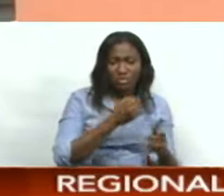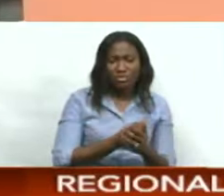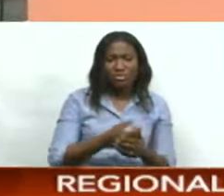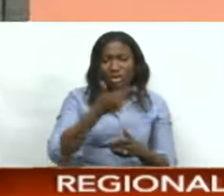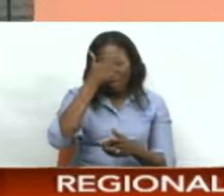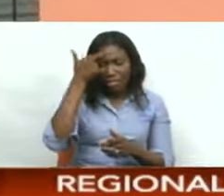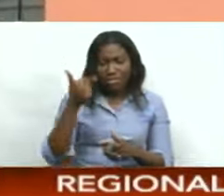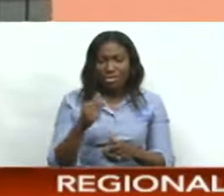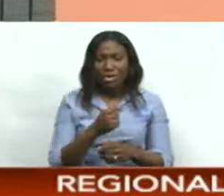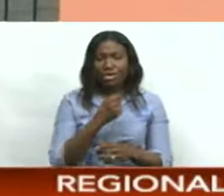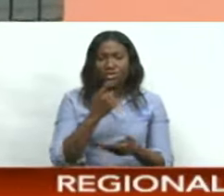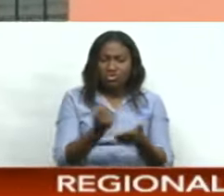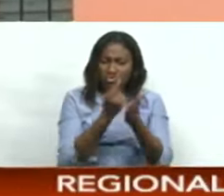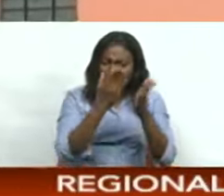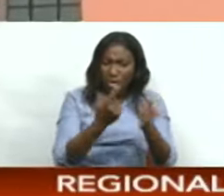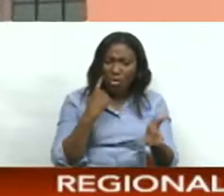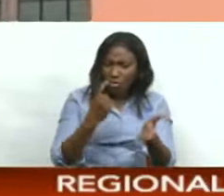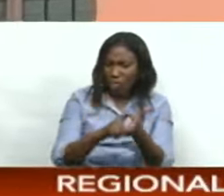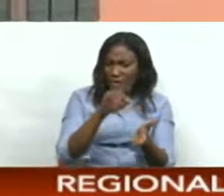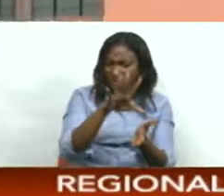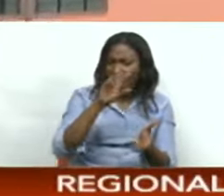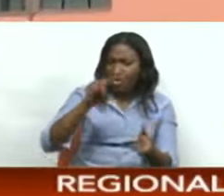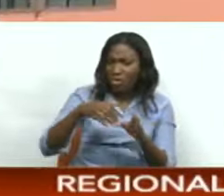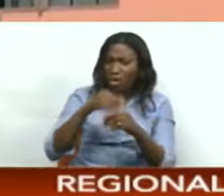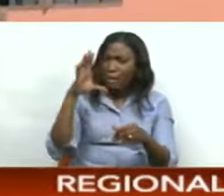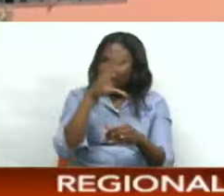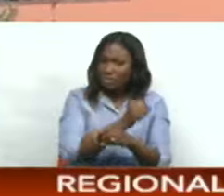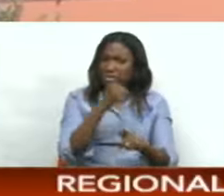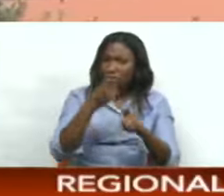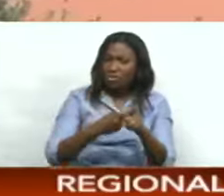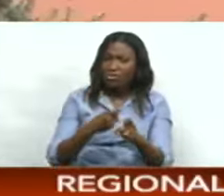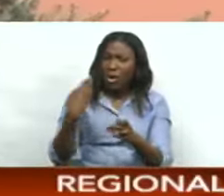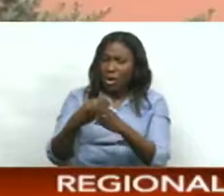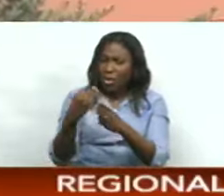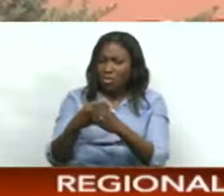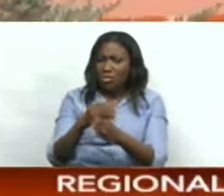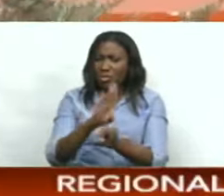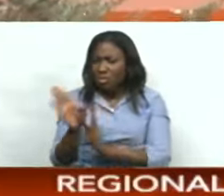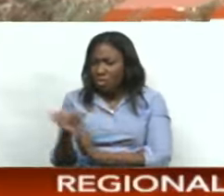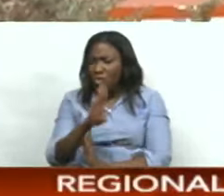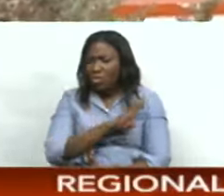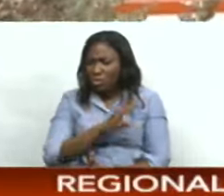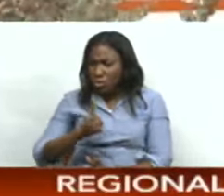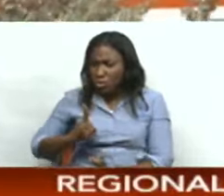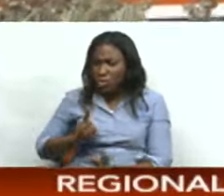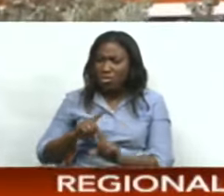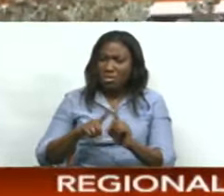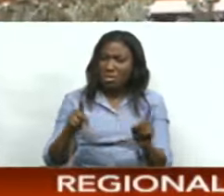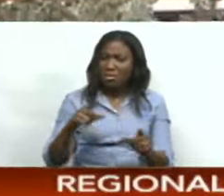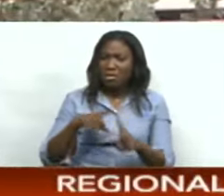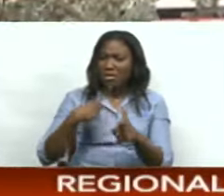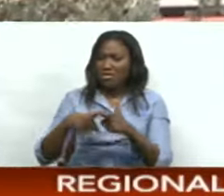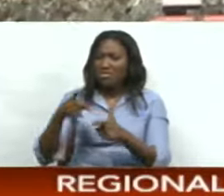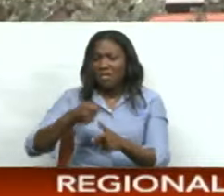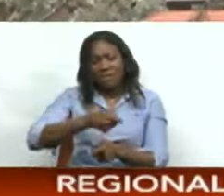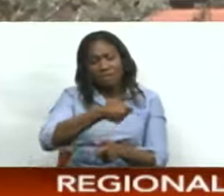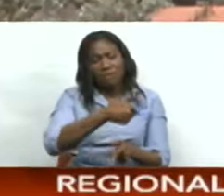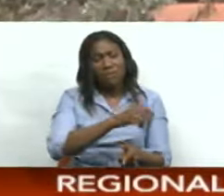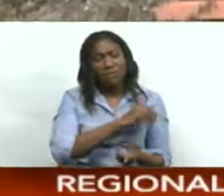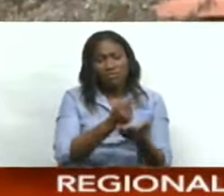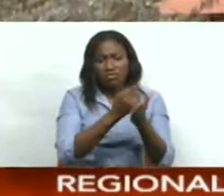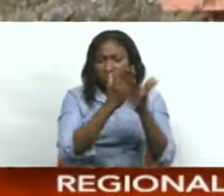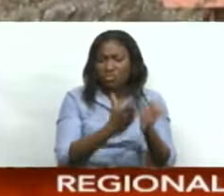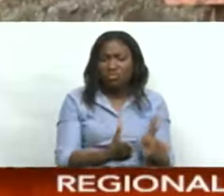missing half million dollars from the TTCB's coffers in December, was the subject of a no confidence vote on Thursday, which was passed